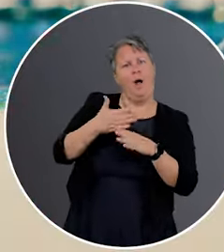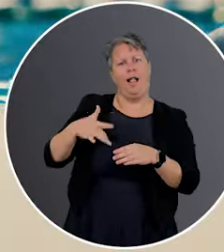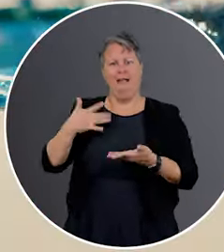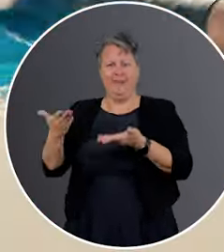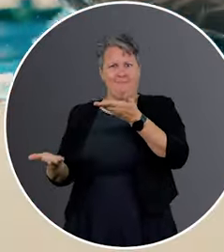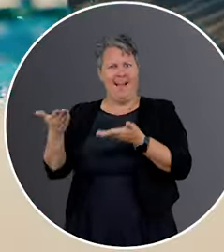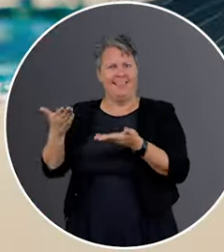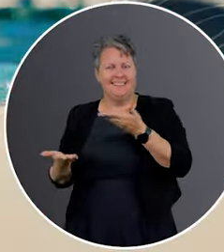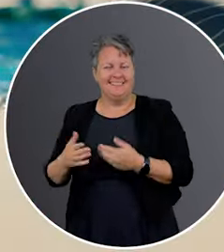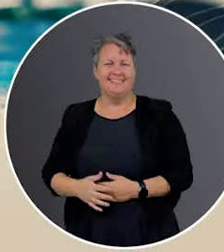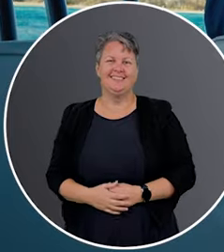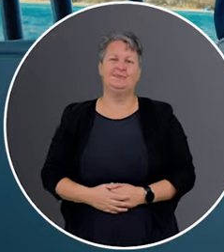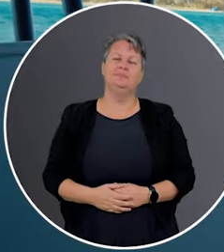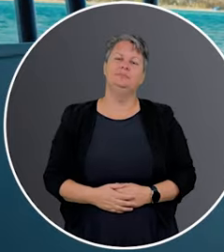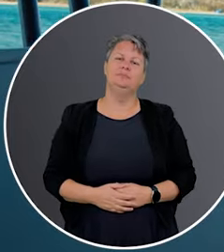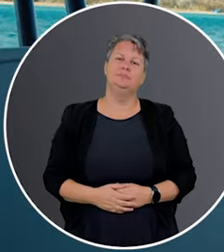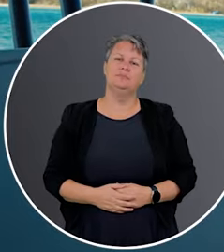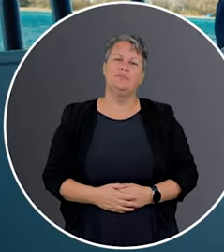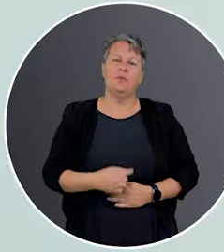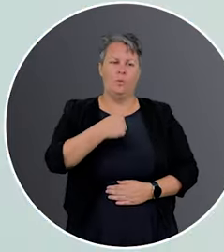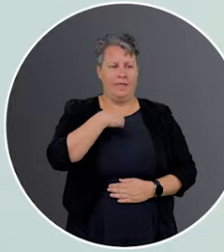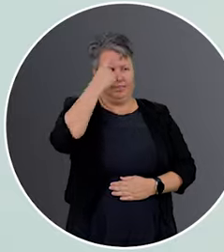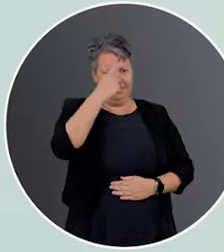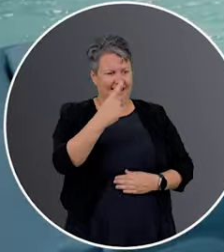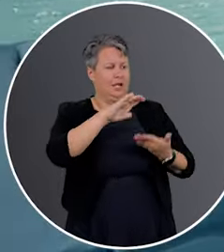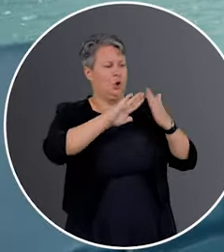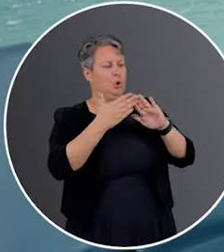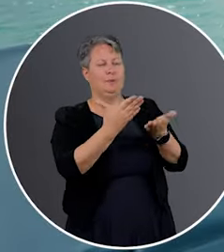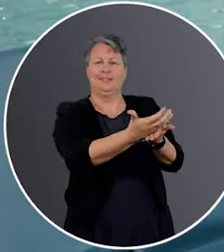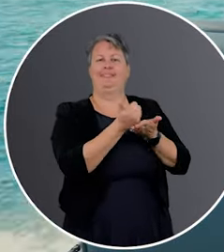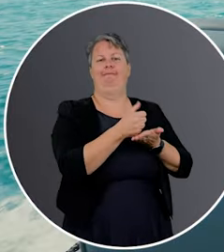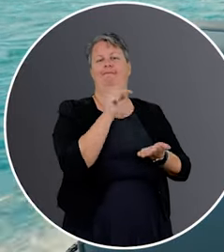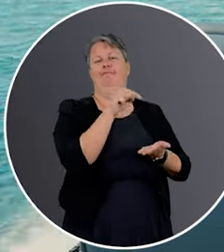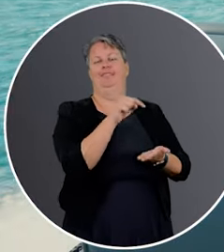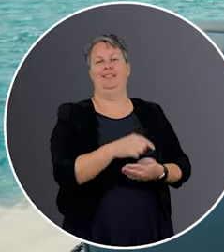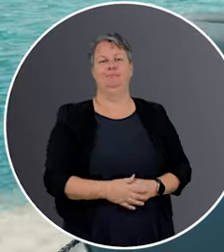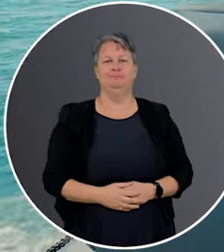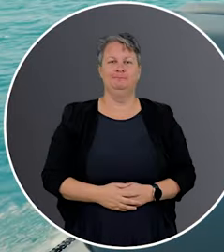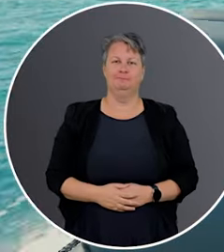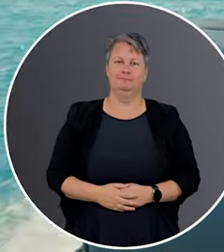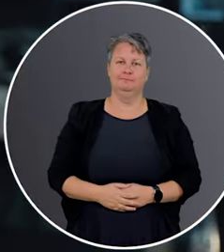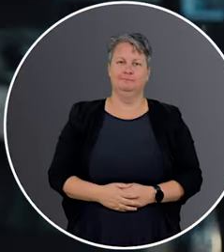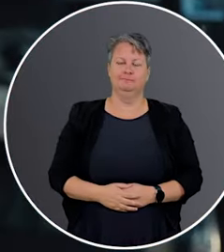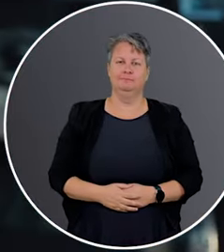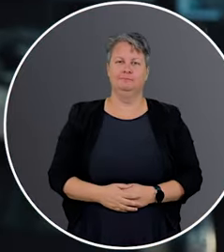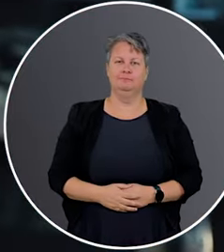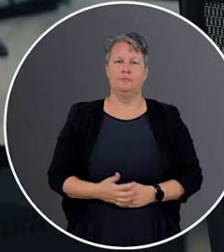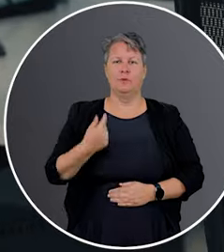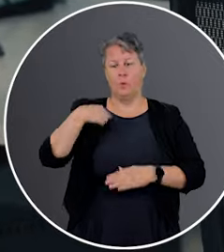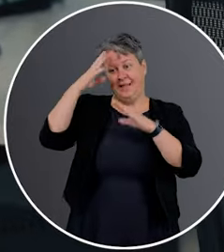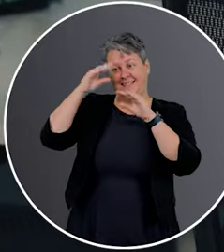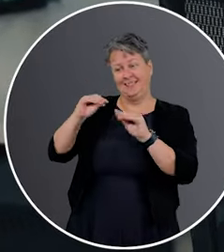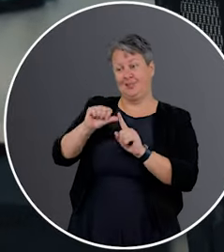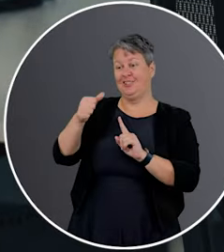we are keeping our community safe we are teaching